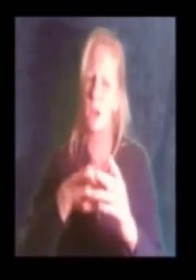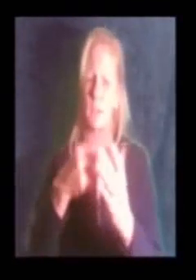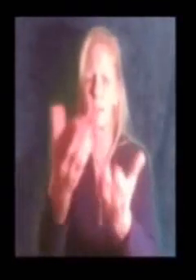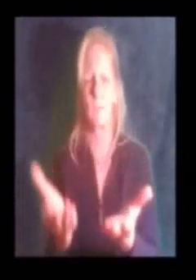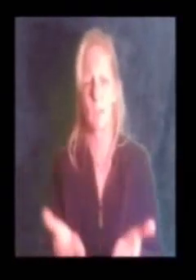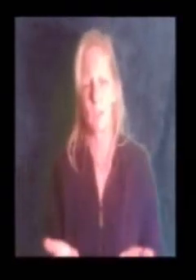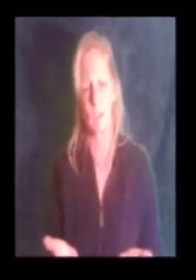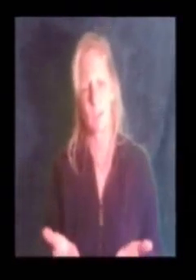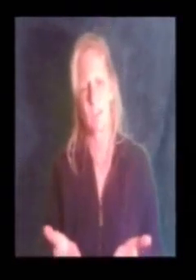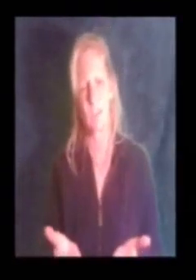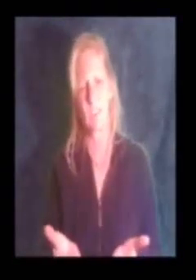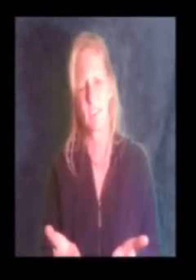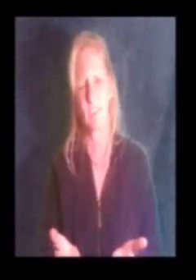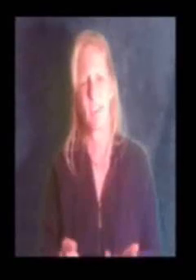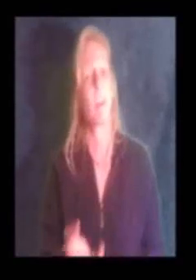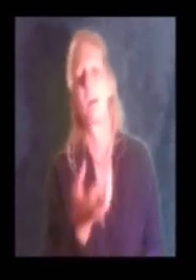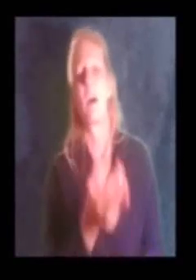start giving